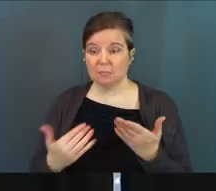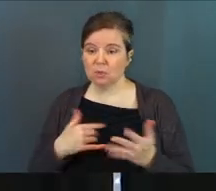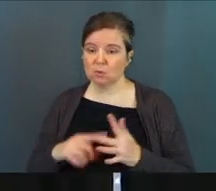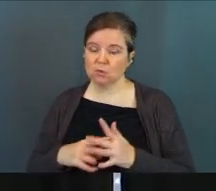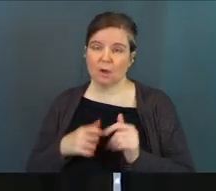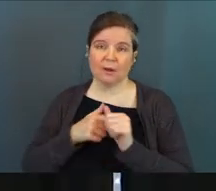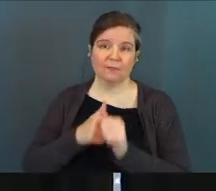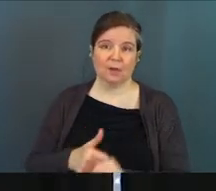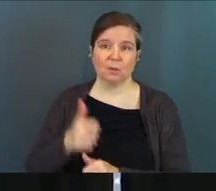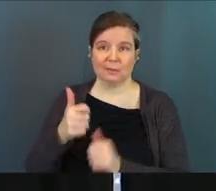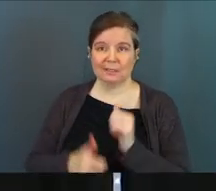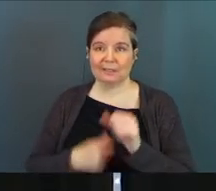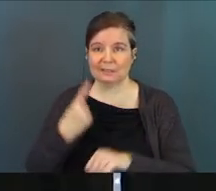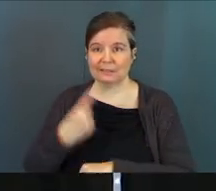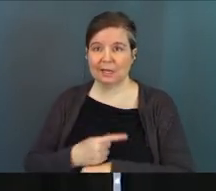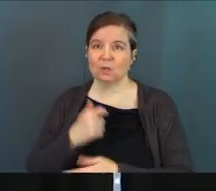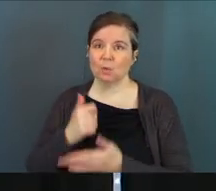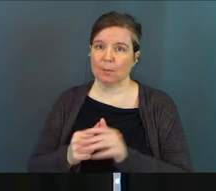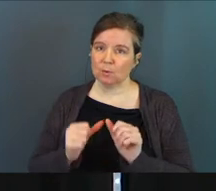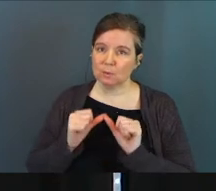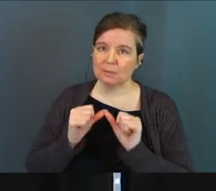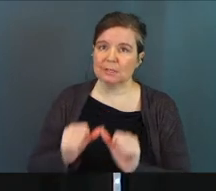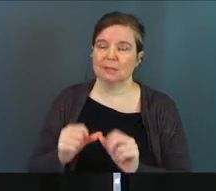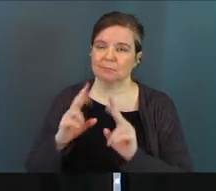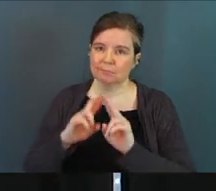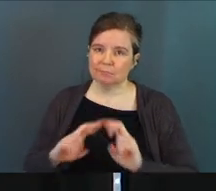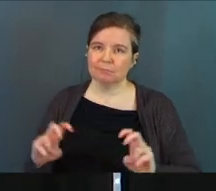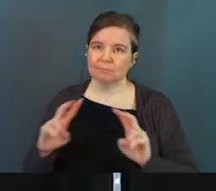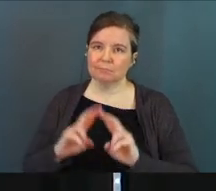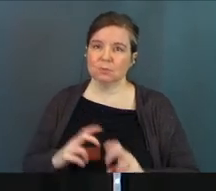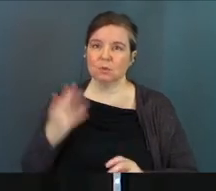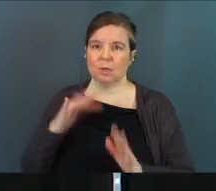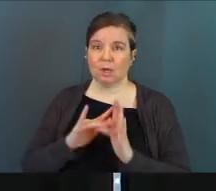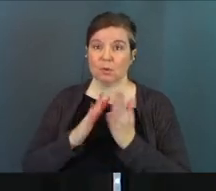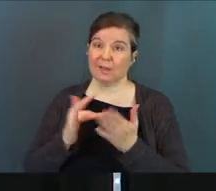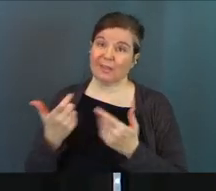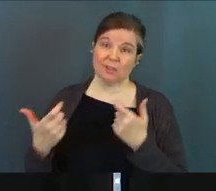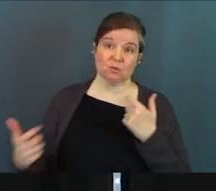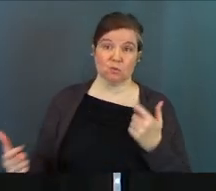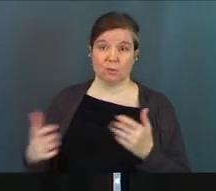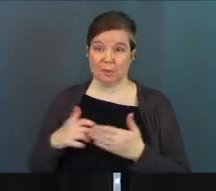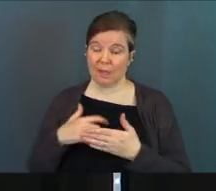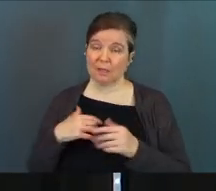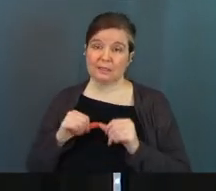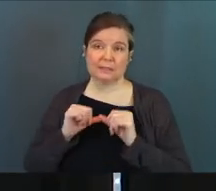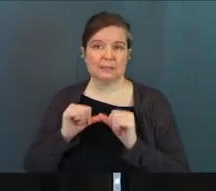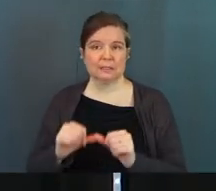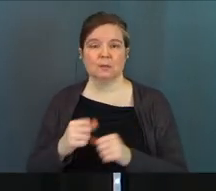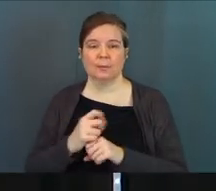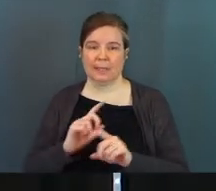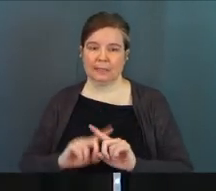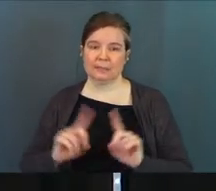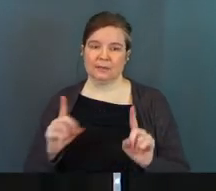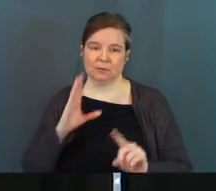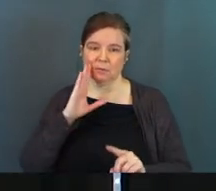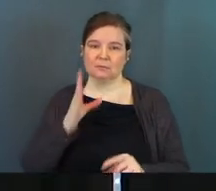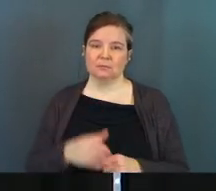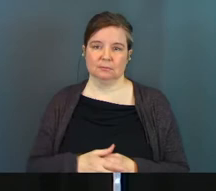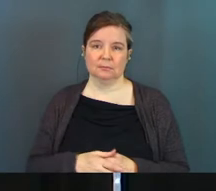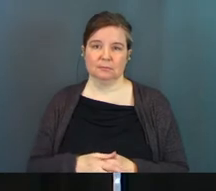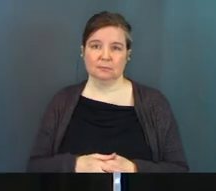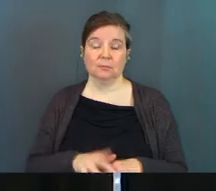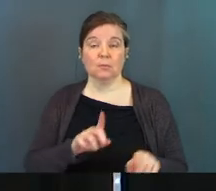that you can start following each day to help you consistently dig into God's Word because that's huge. That consistency is going to make such a difference.